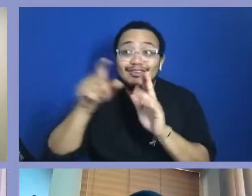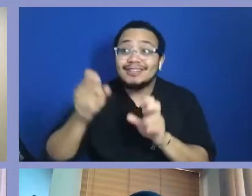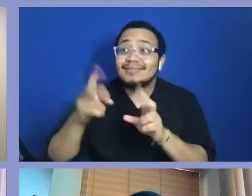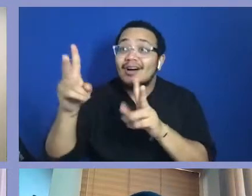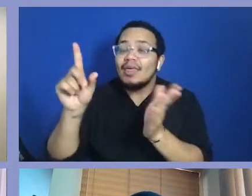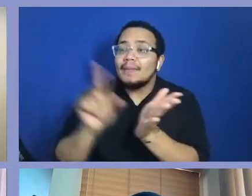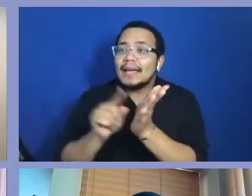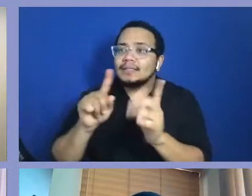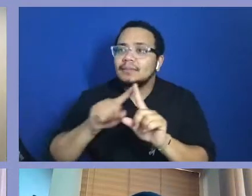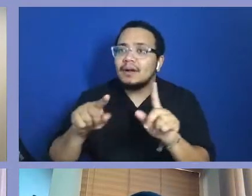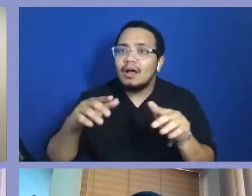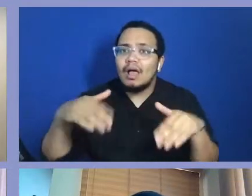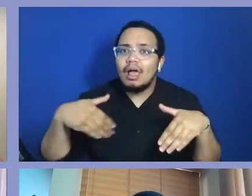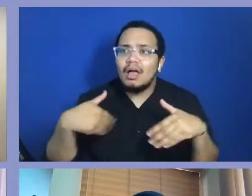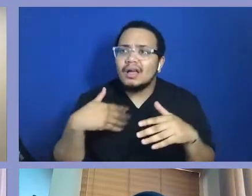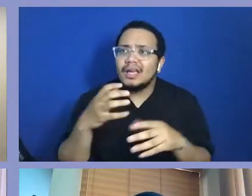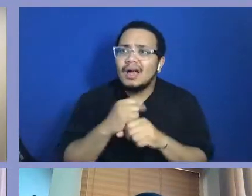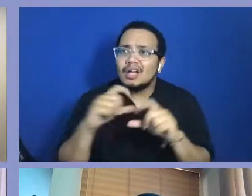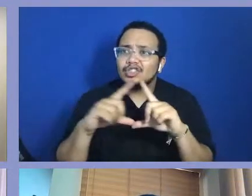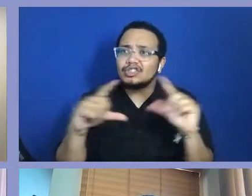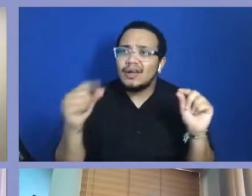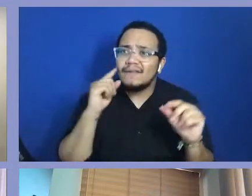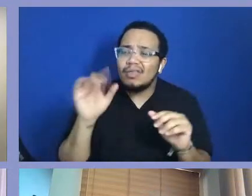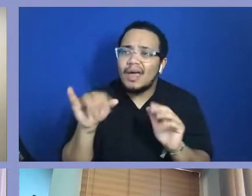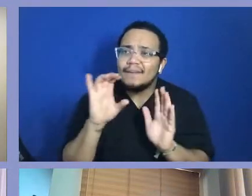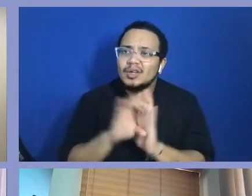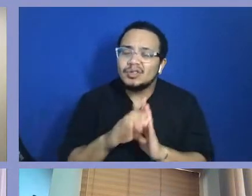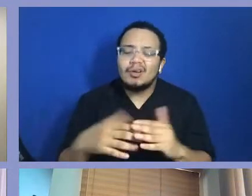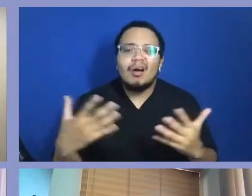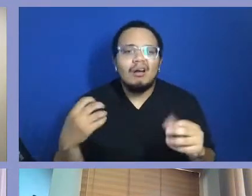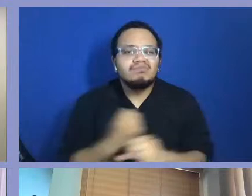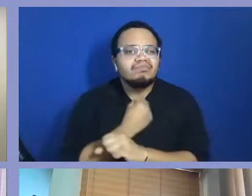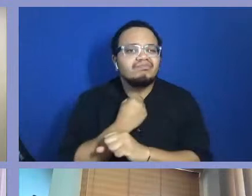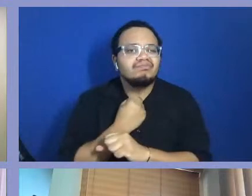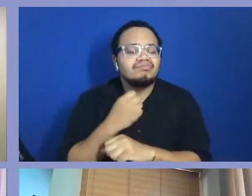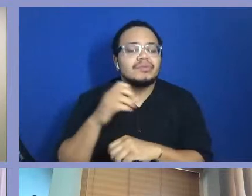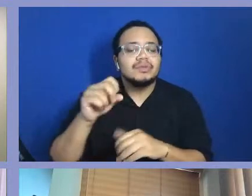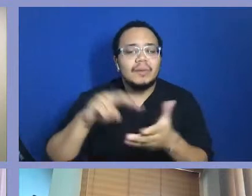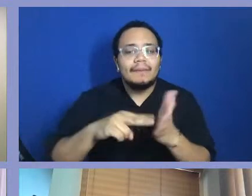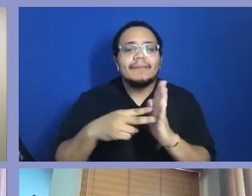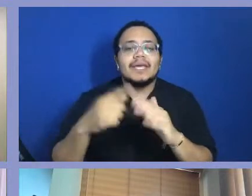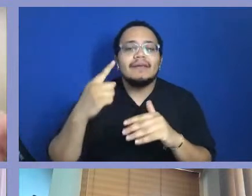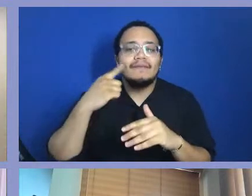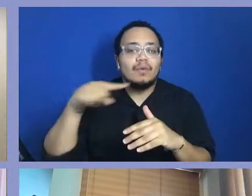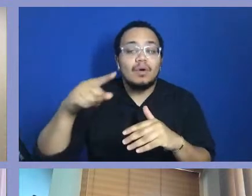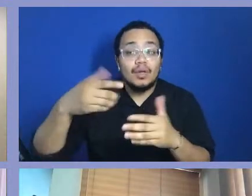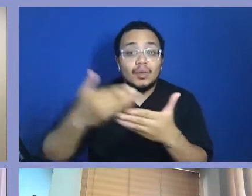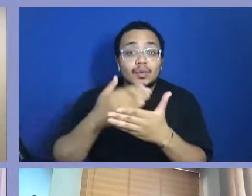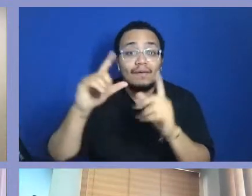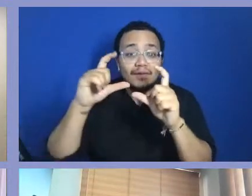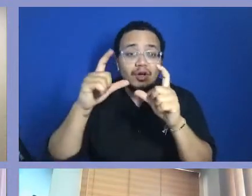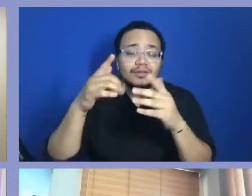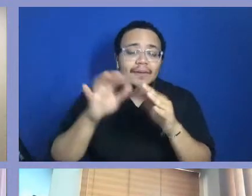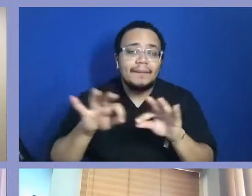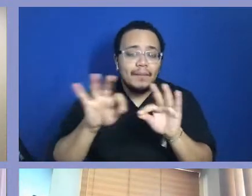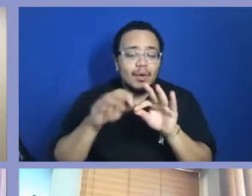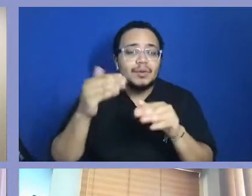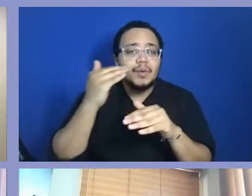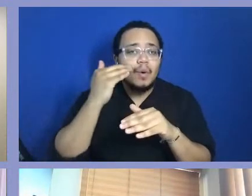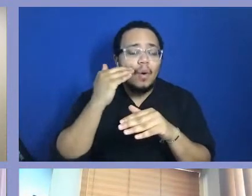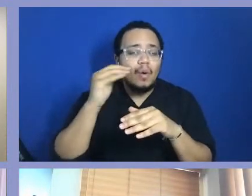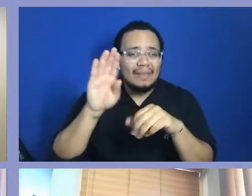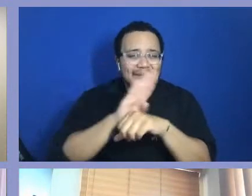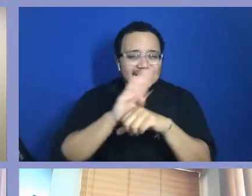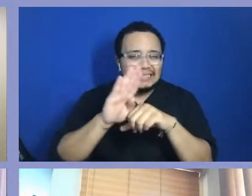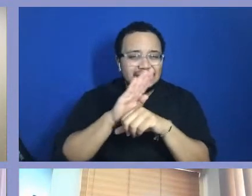coming from? So I think that there needs to be a cognizant effort for new photographers just to be aware of the business. They don't necessarily